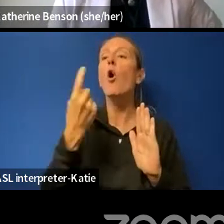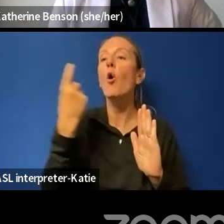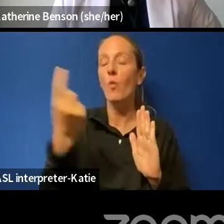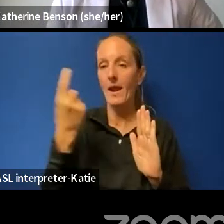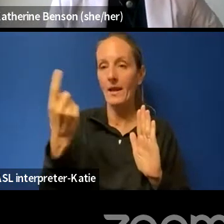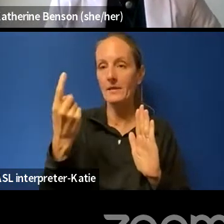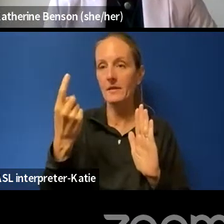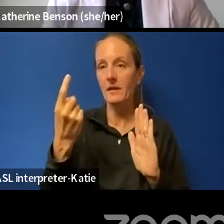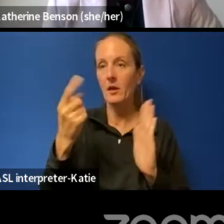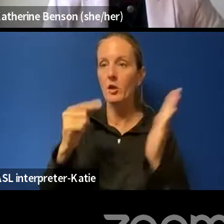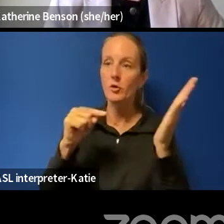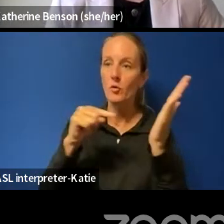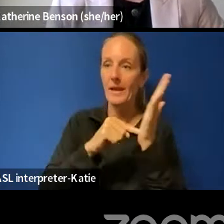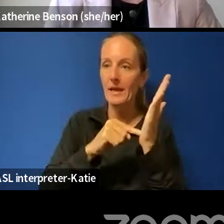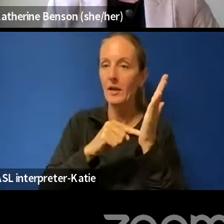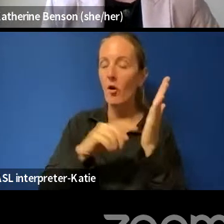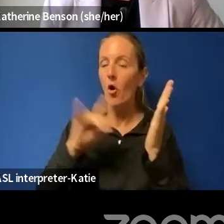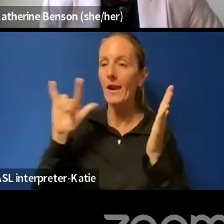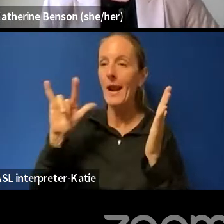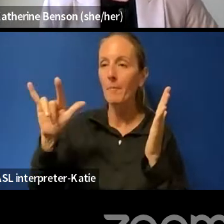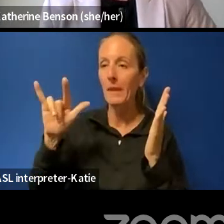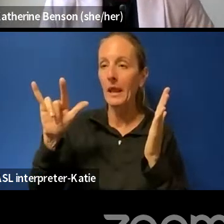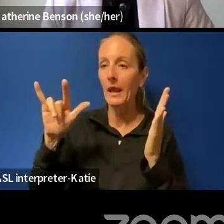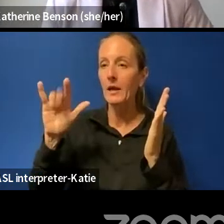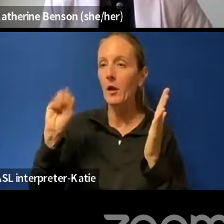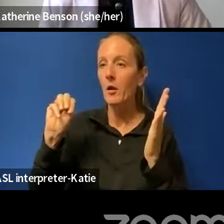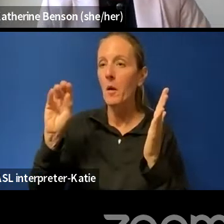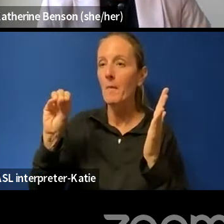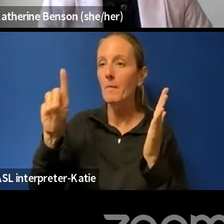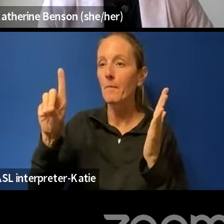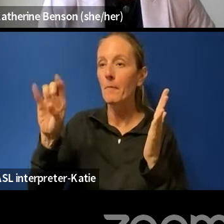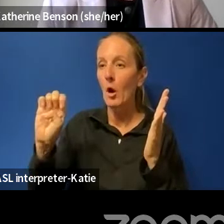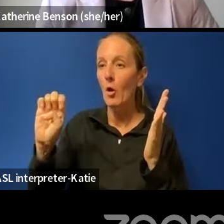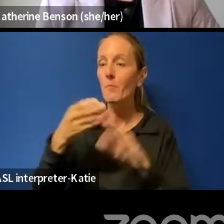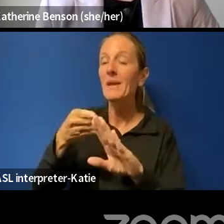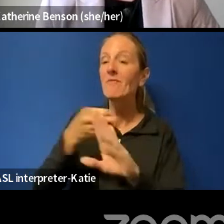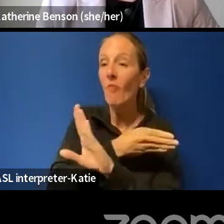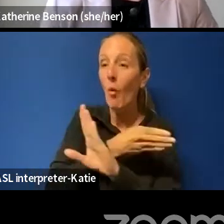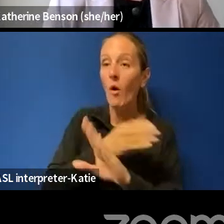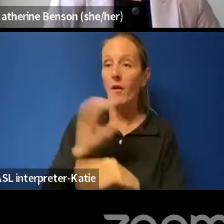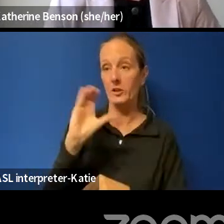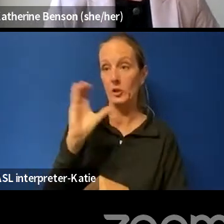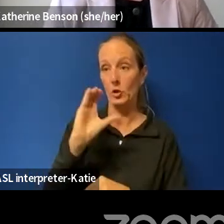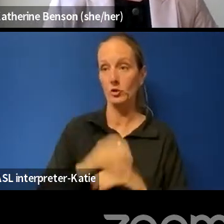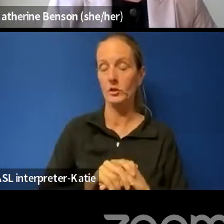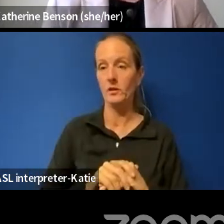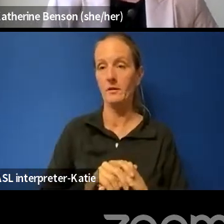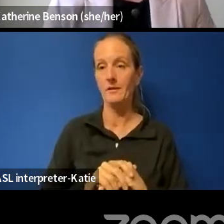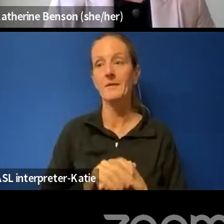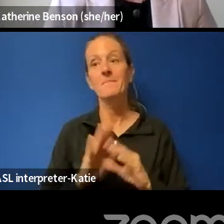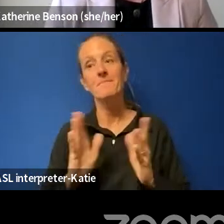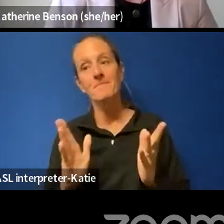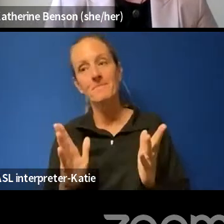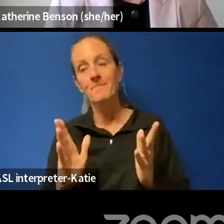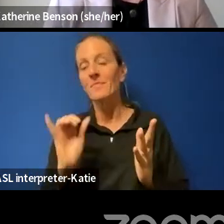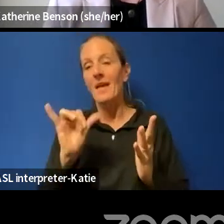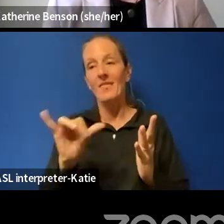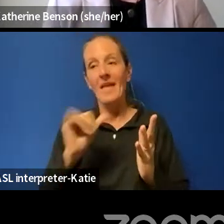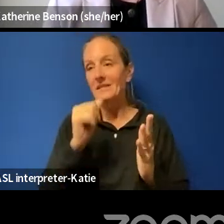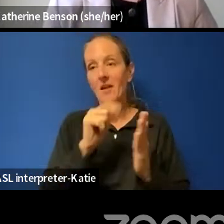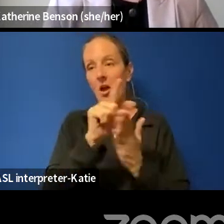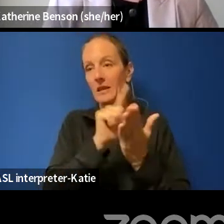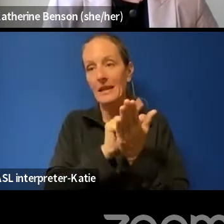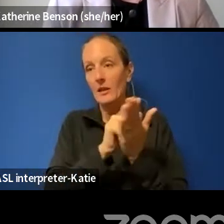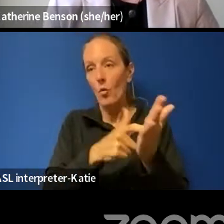airplane mode. Uh, prior to a search. Uh, again, that's not a legal requirement.